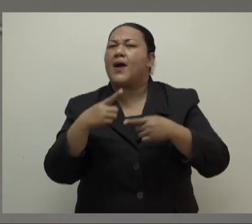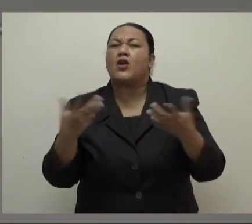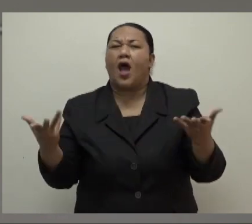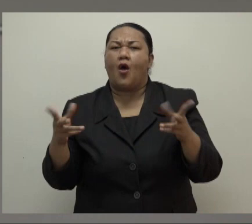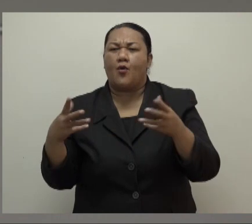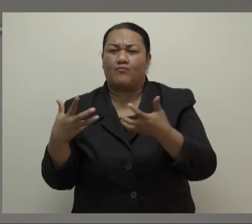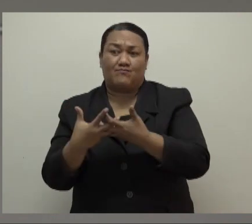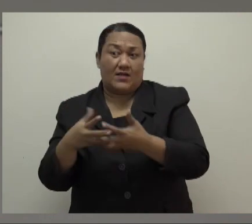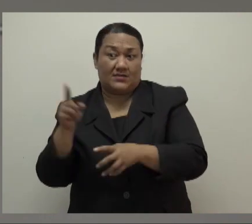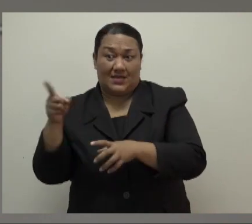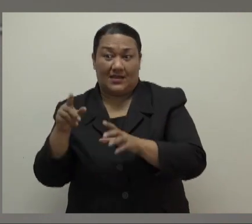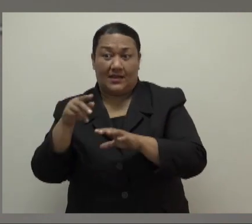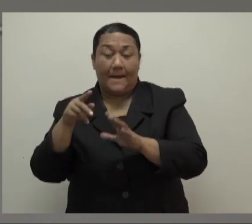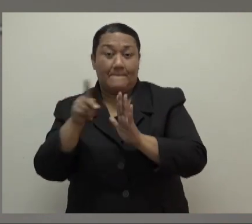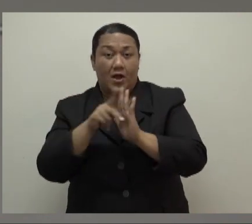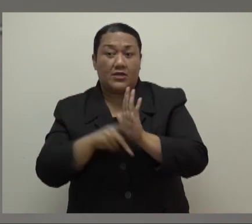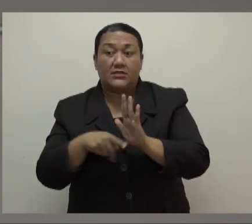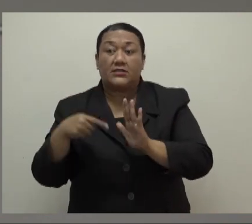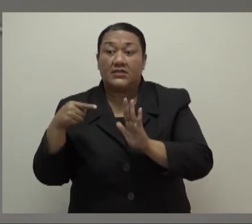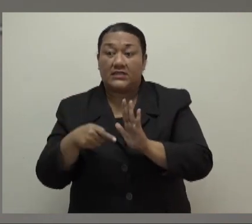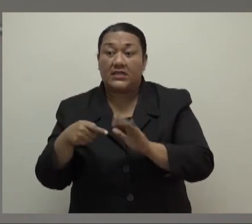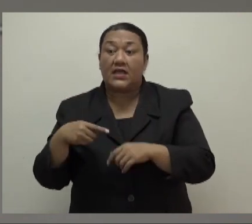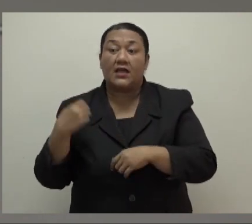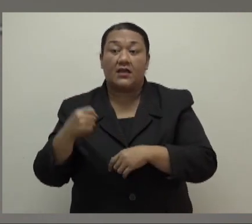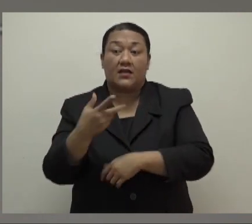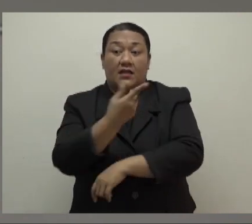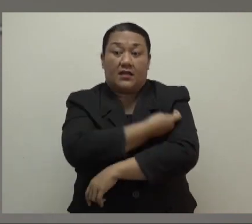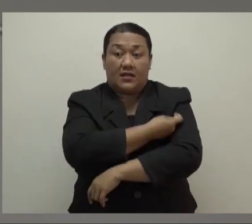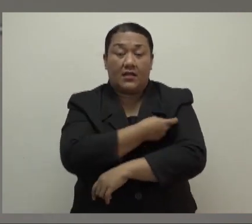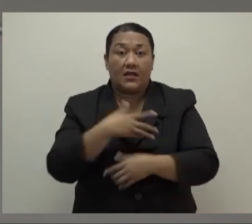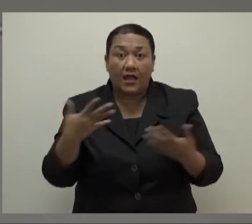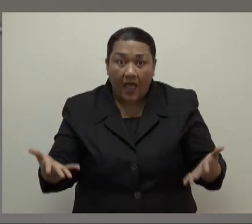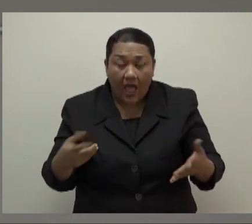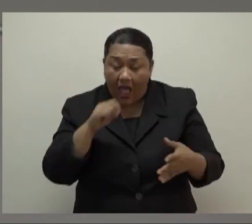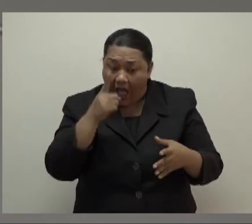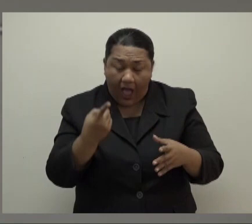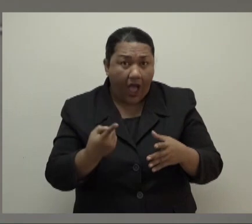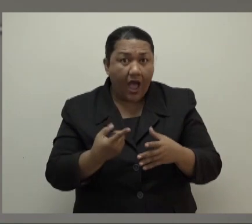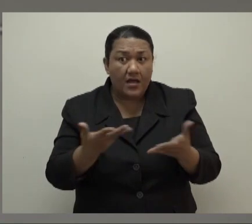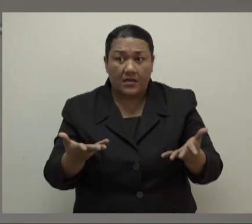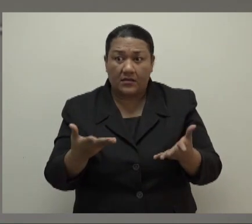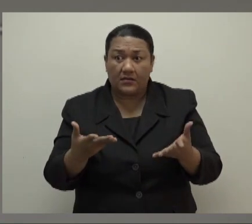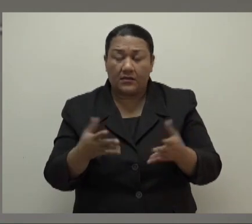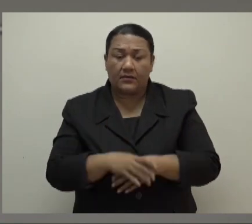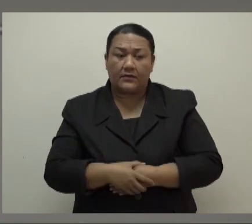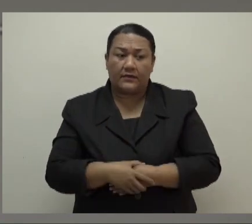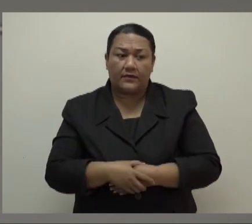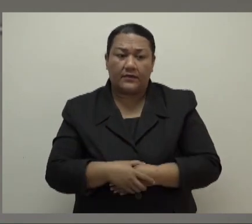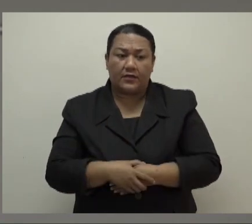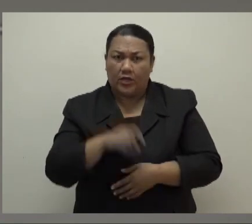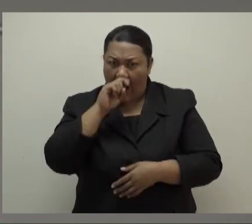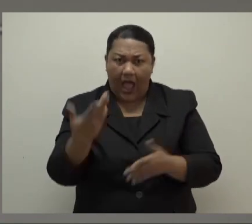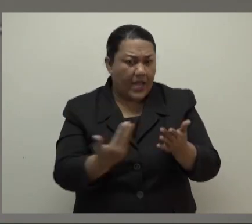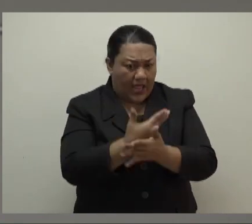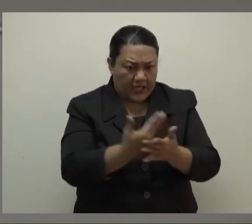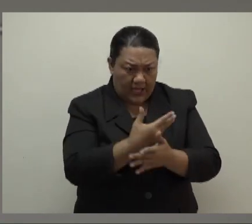obviously talk to the Ministry of the, sorry, Fijians Elections Office about this. mean, you know better than that, not to direct those kind of operational matters to the Minister